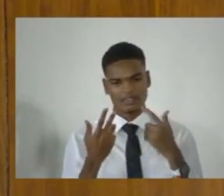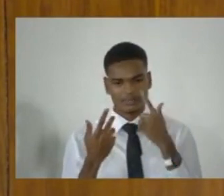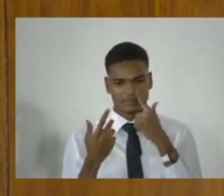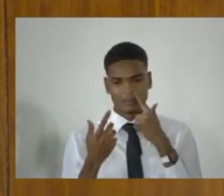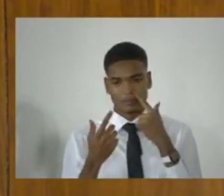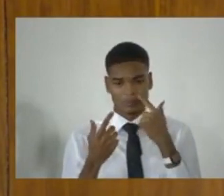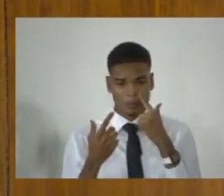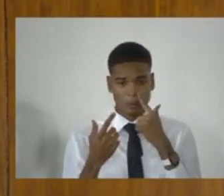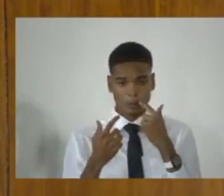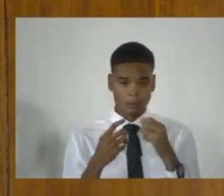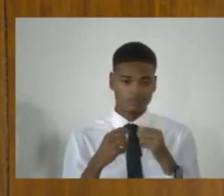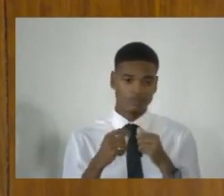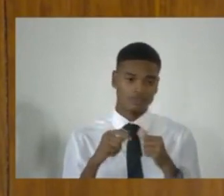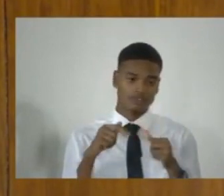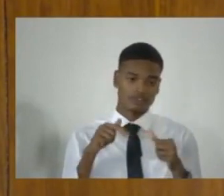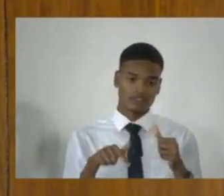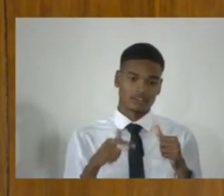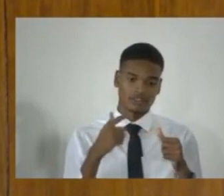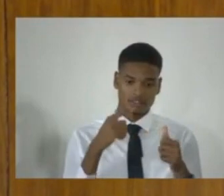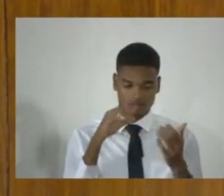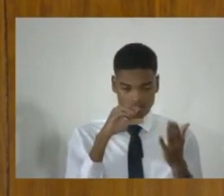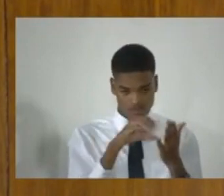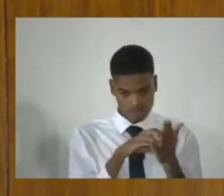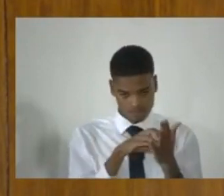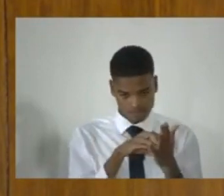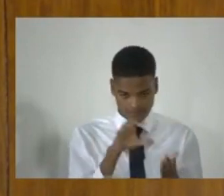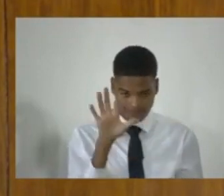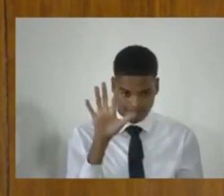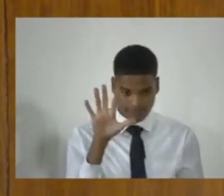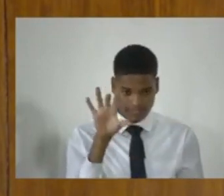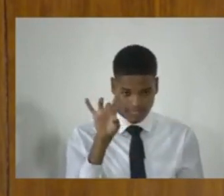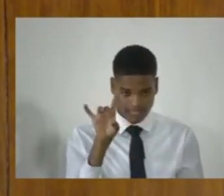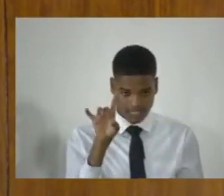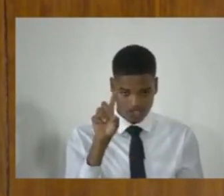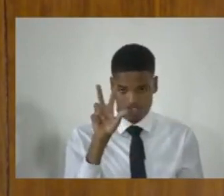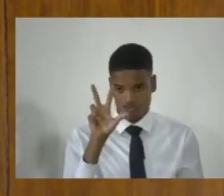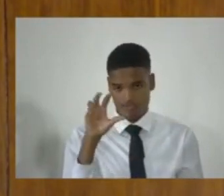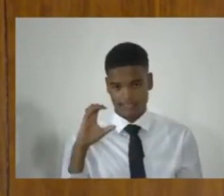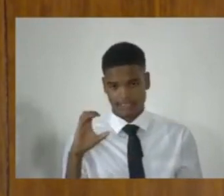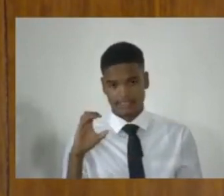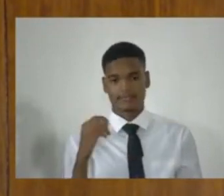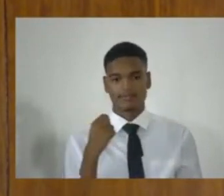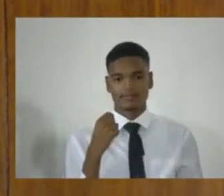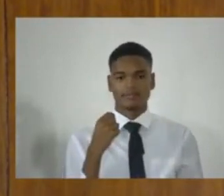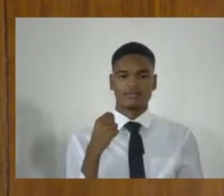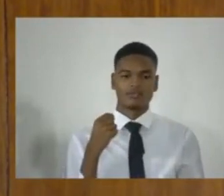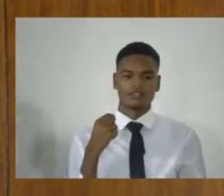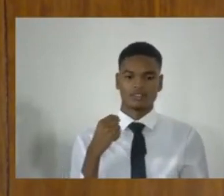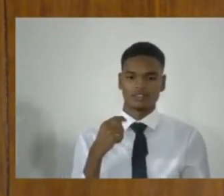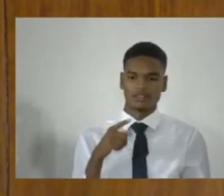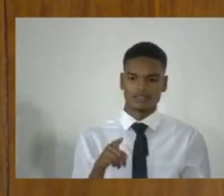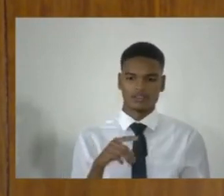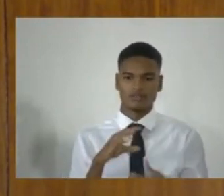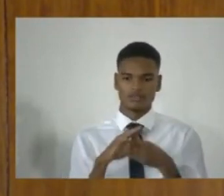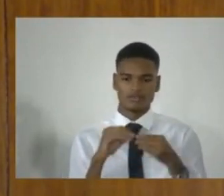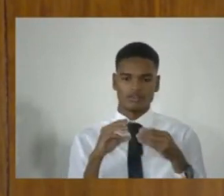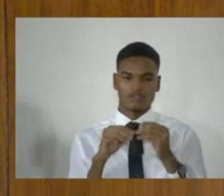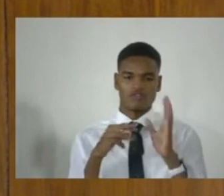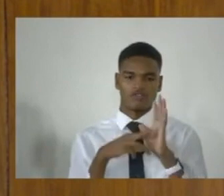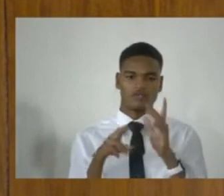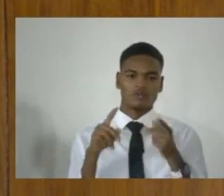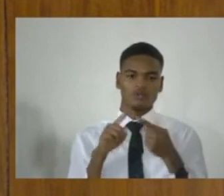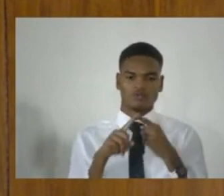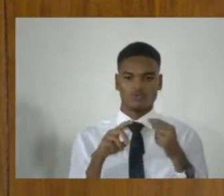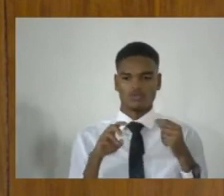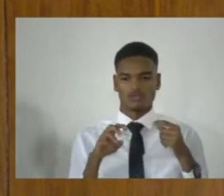point me to it. It's in Clause 58, 3C, where it makes reference to a restricted person. I